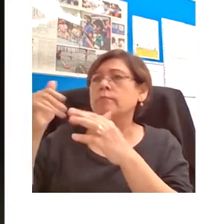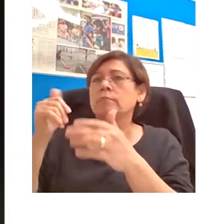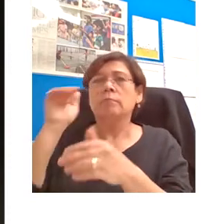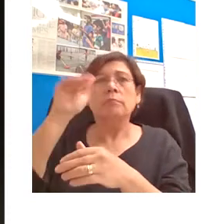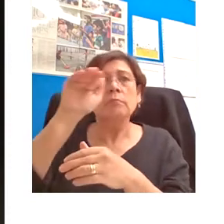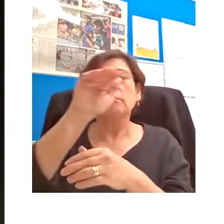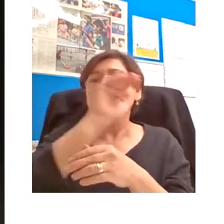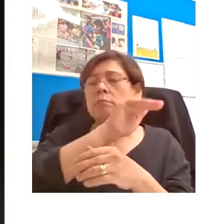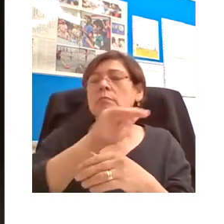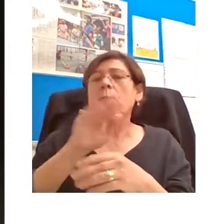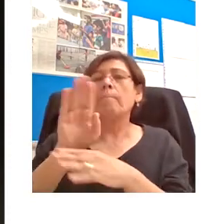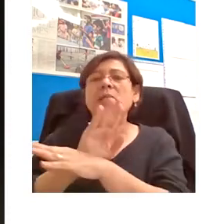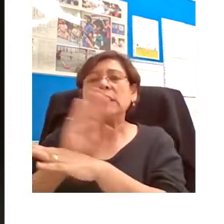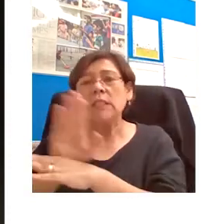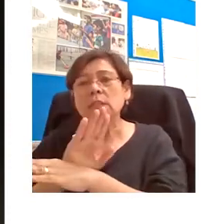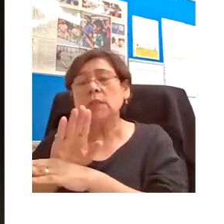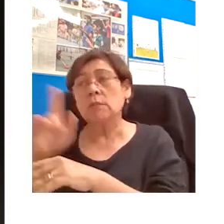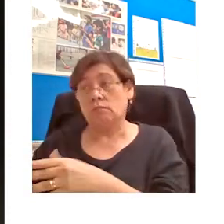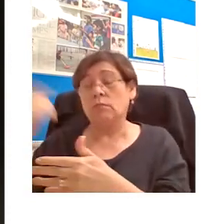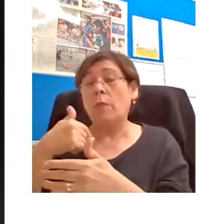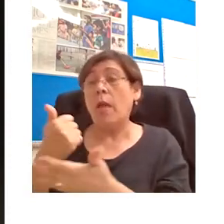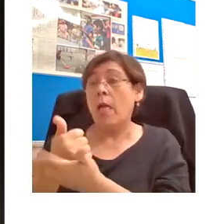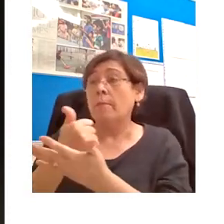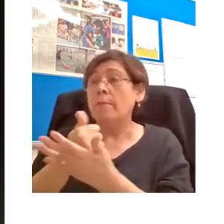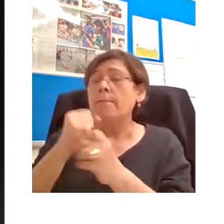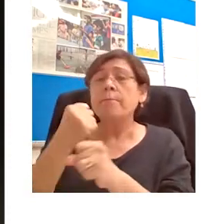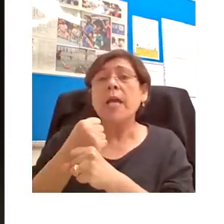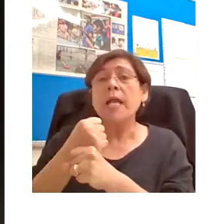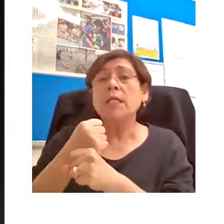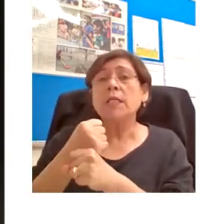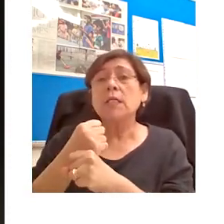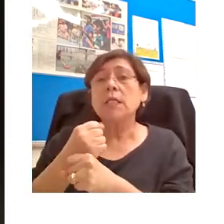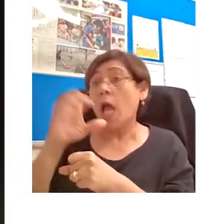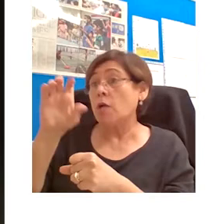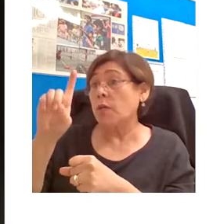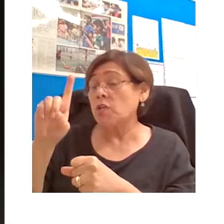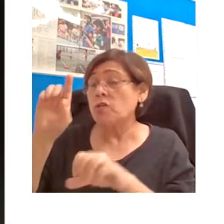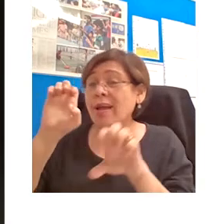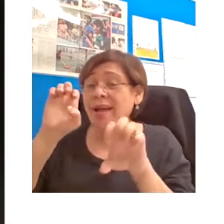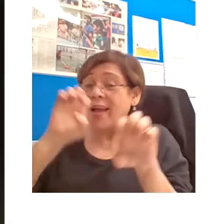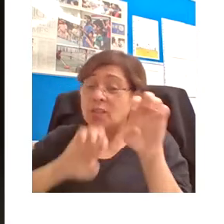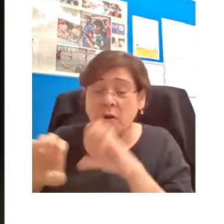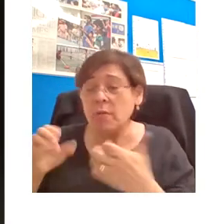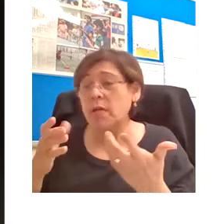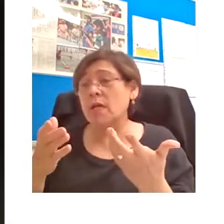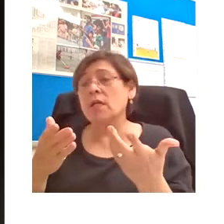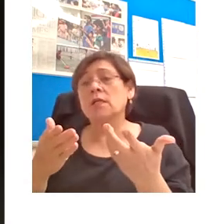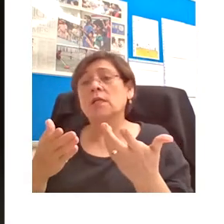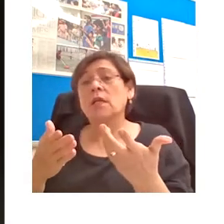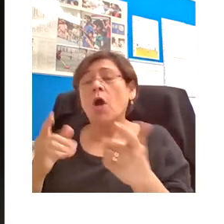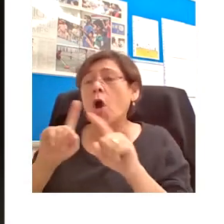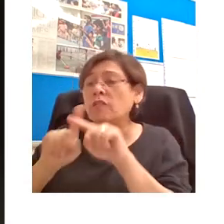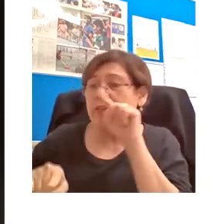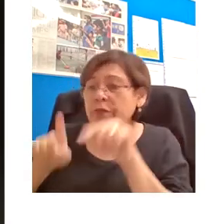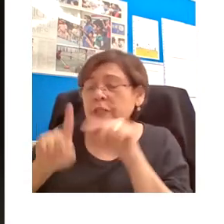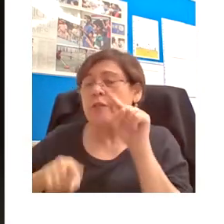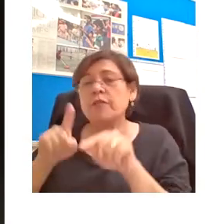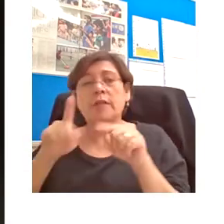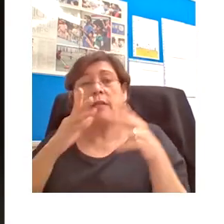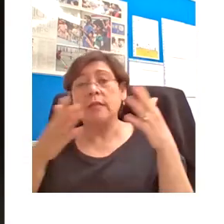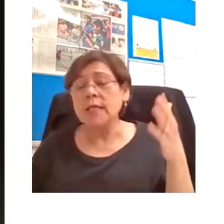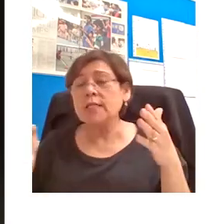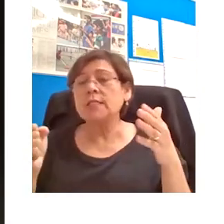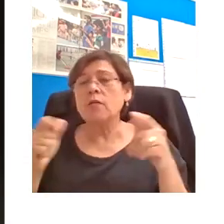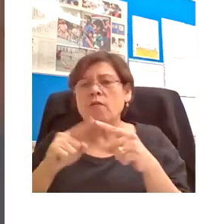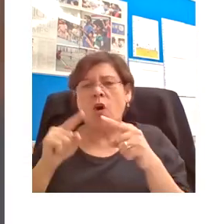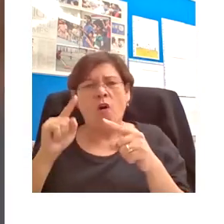needed to make an educational experiment capable of exponential growth financially